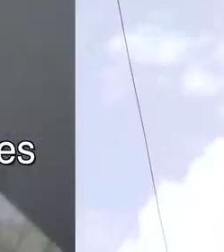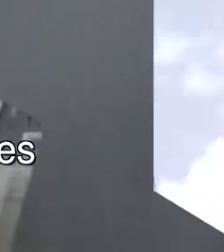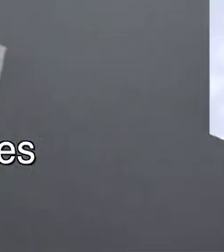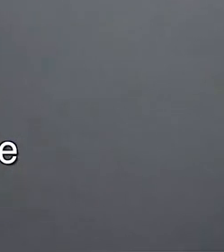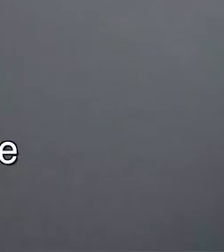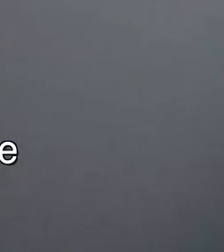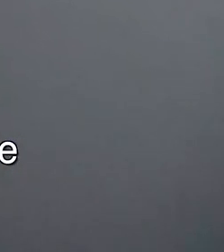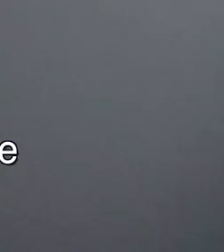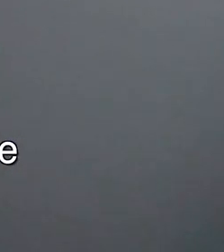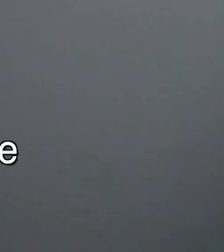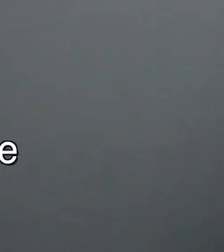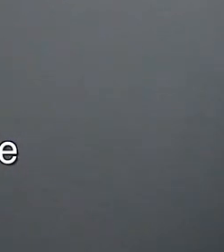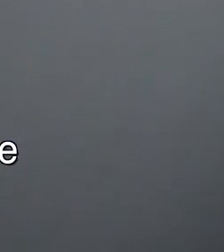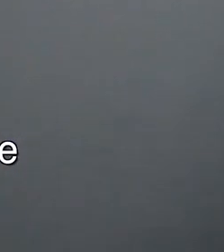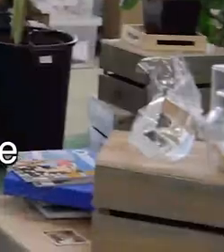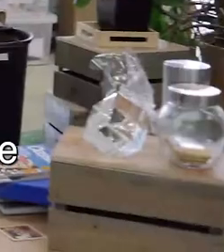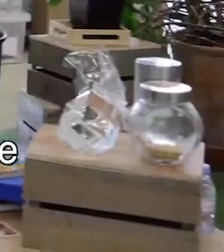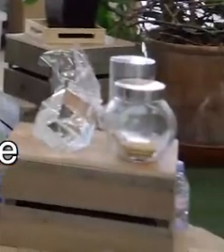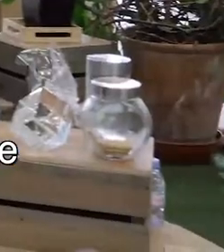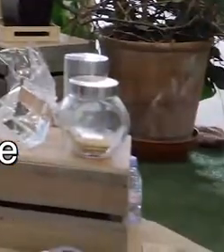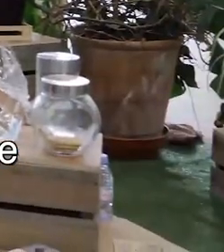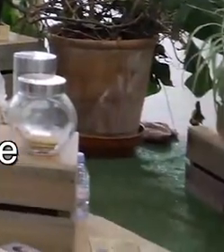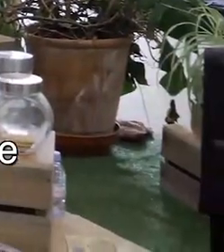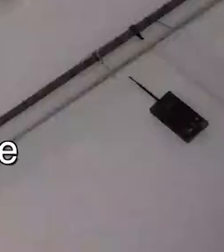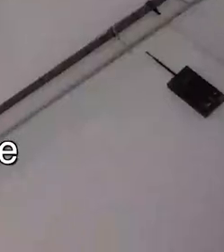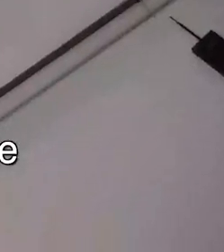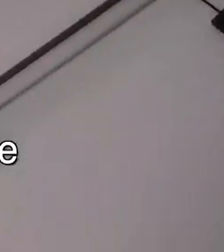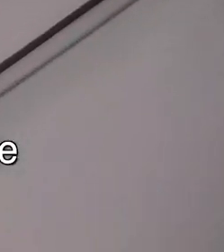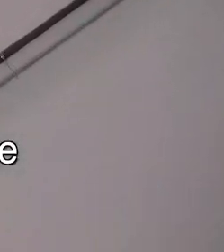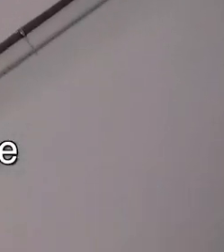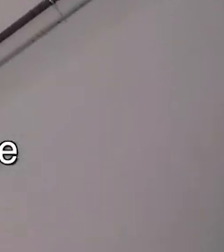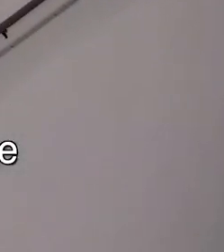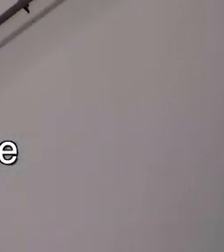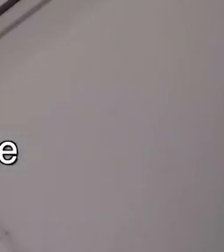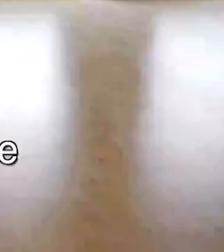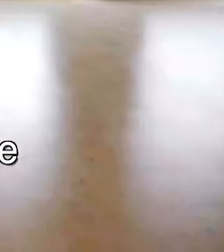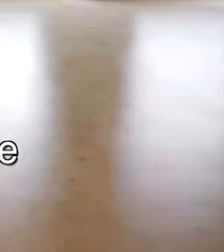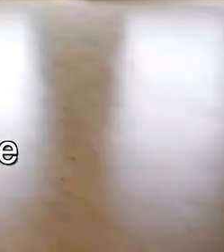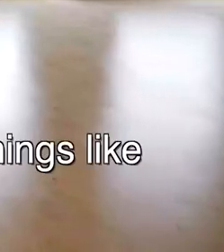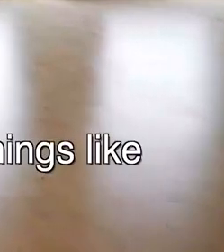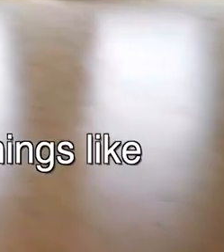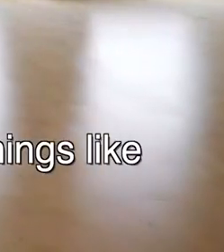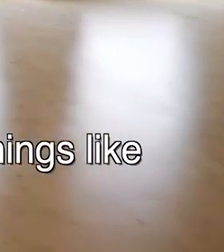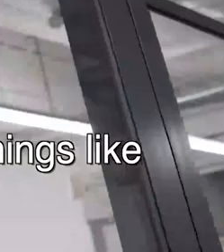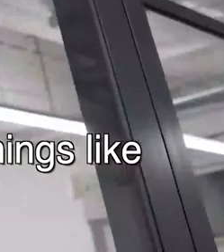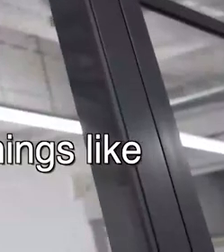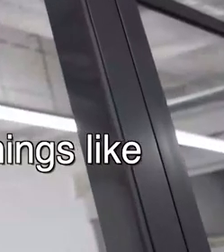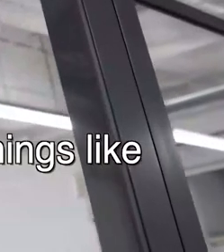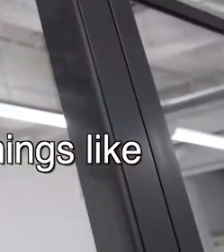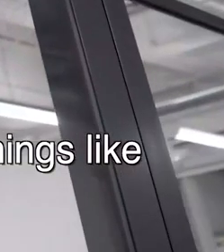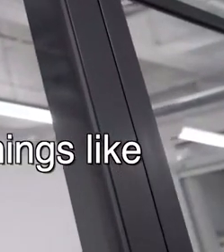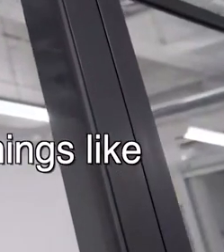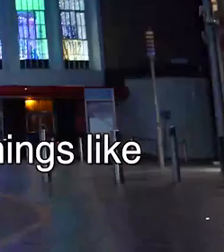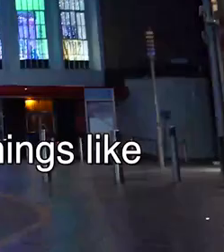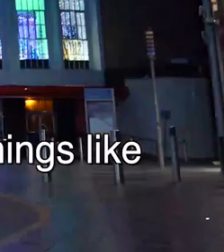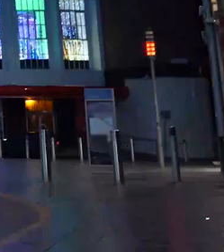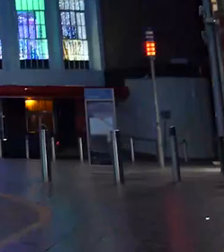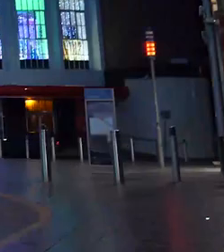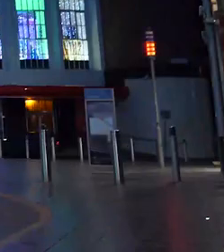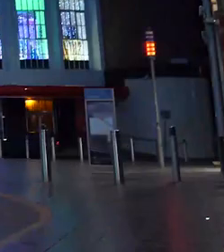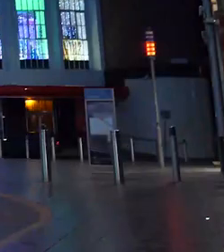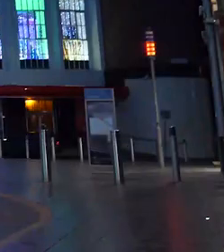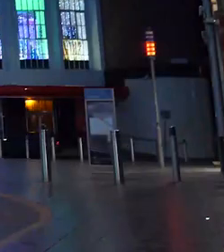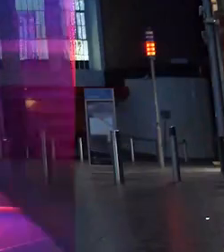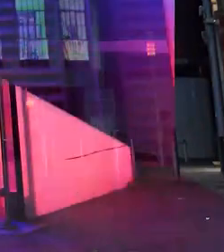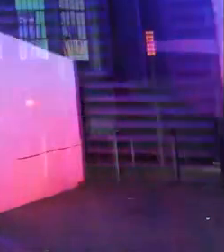take responsibility to change and to be more open and more diverse, both in class terms, but actually in terms of